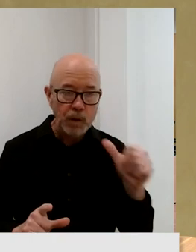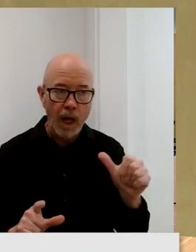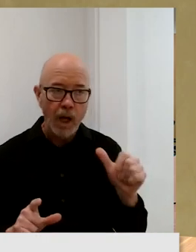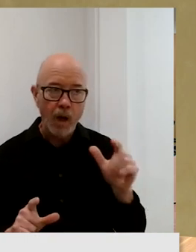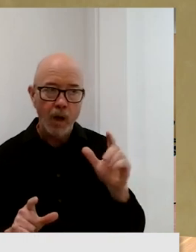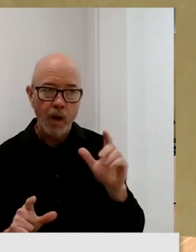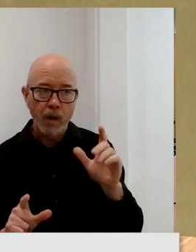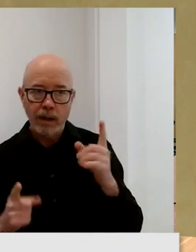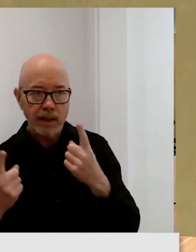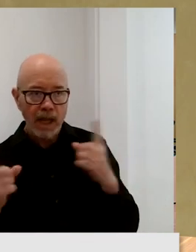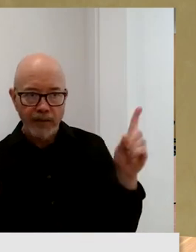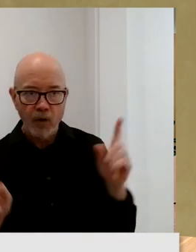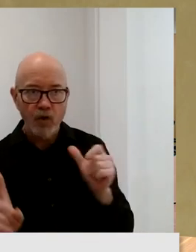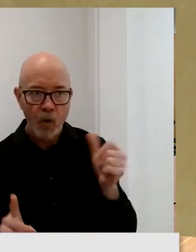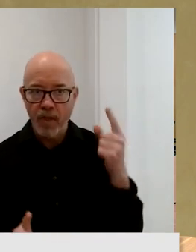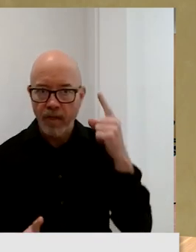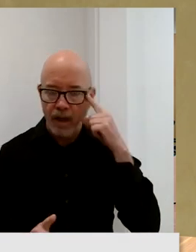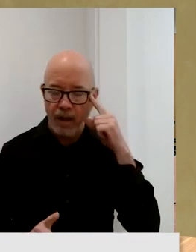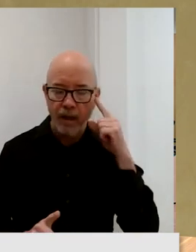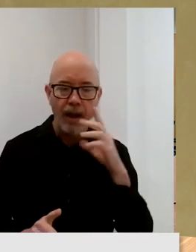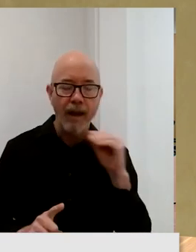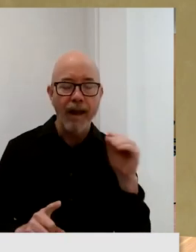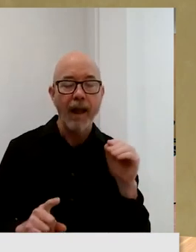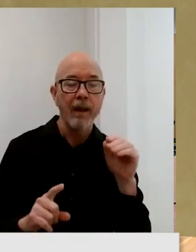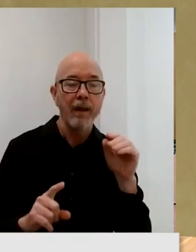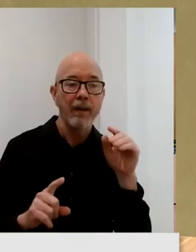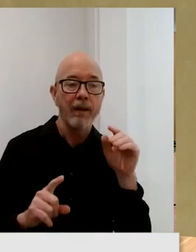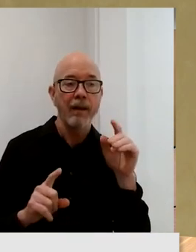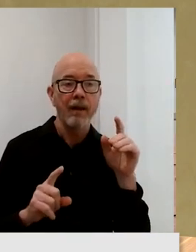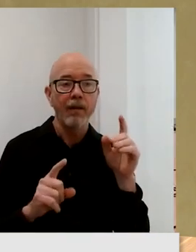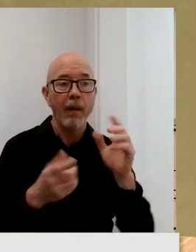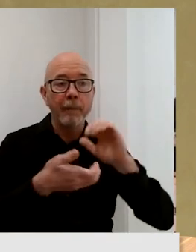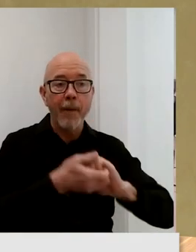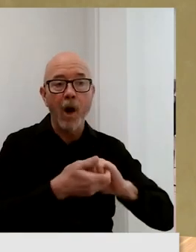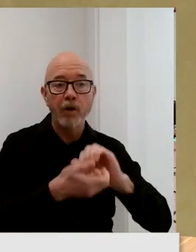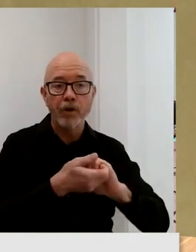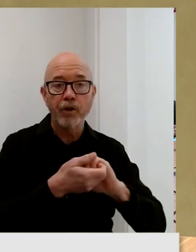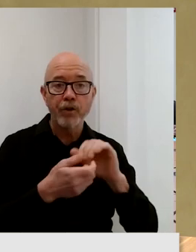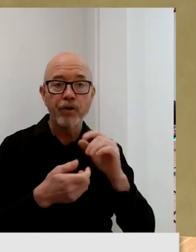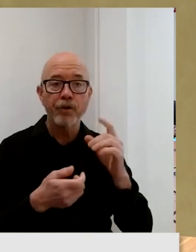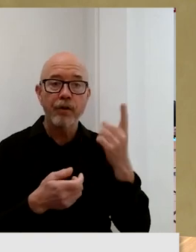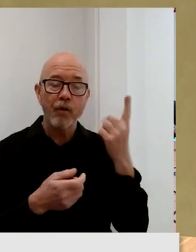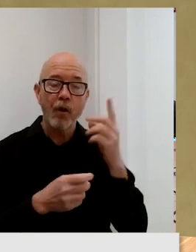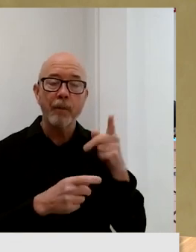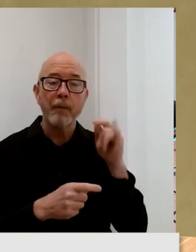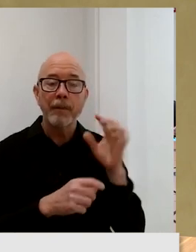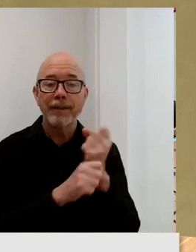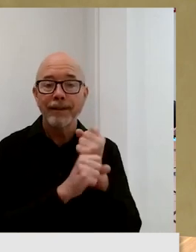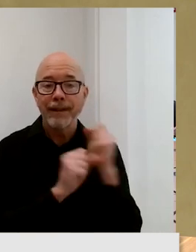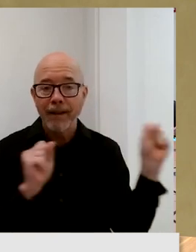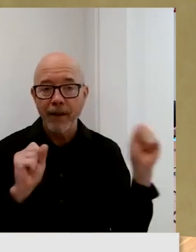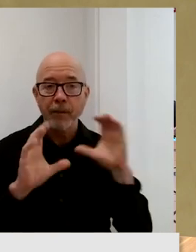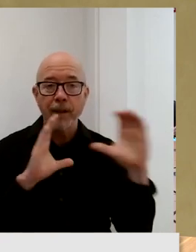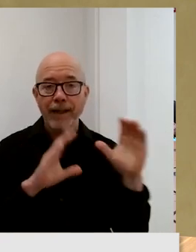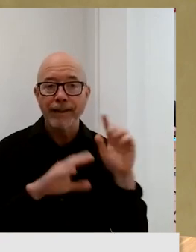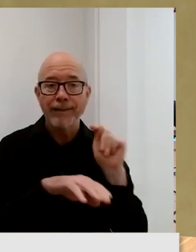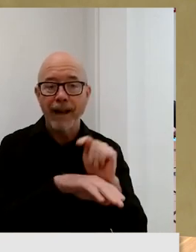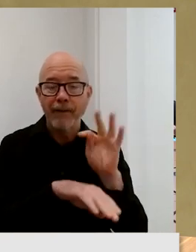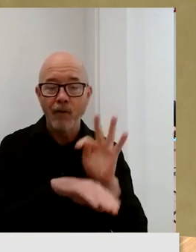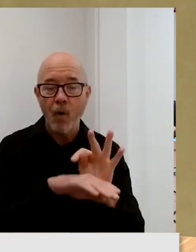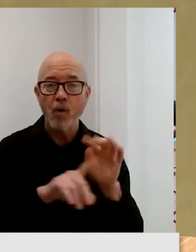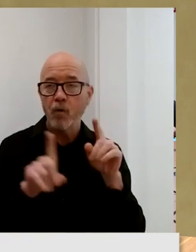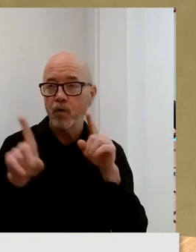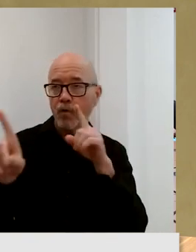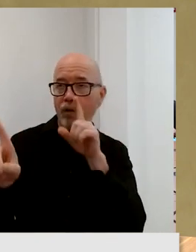totally integrated with the work that mission critical partners is doing for the public safety communications task force. I, you, you really need to